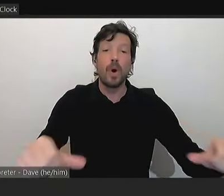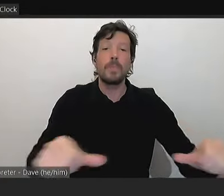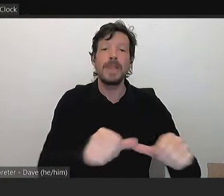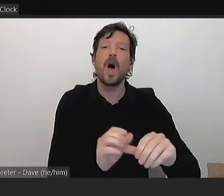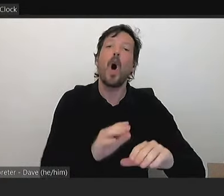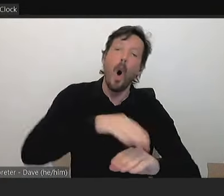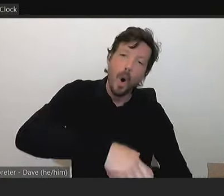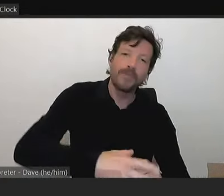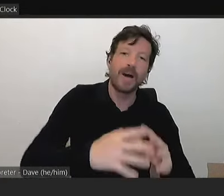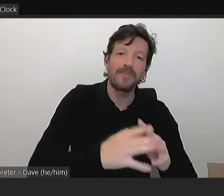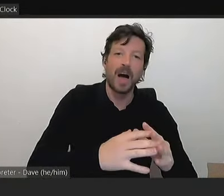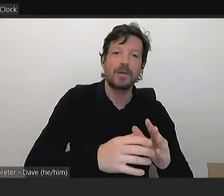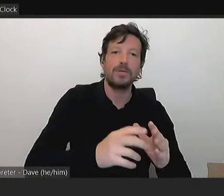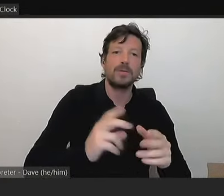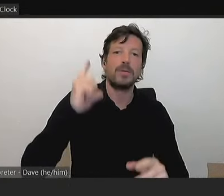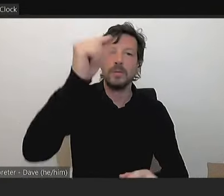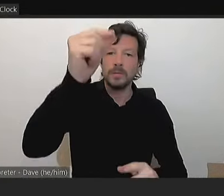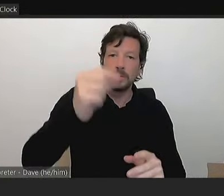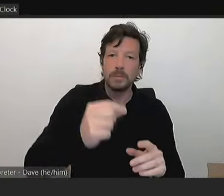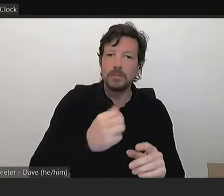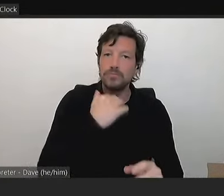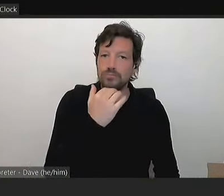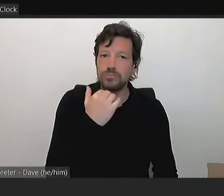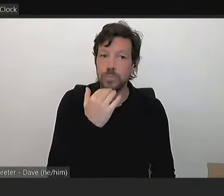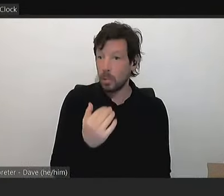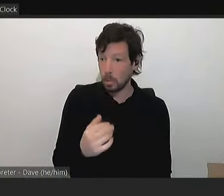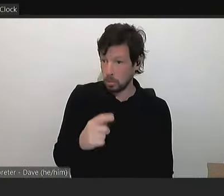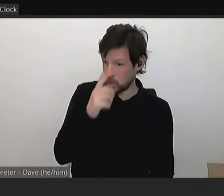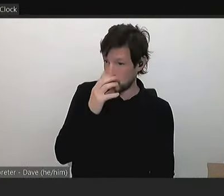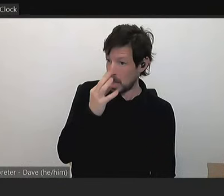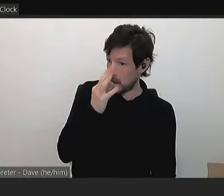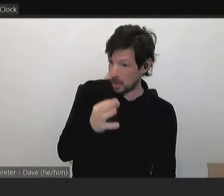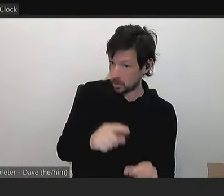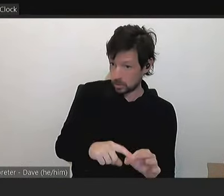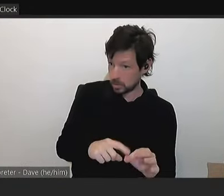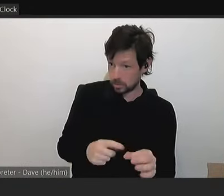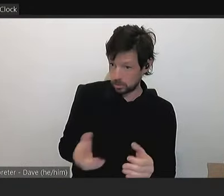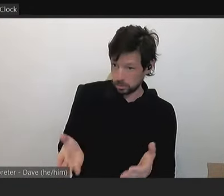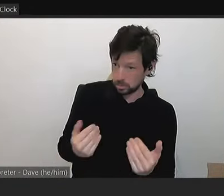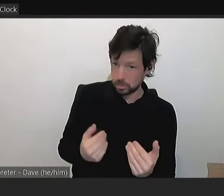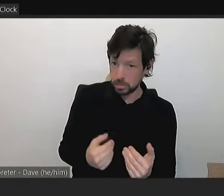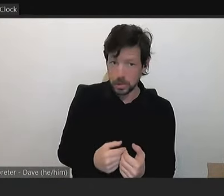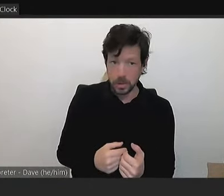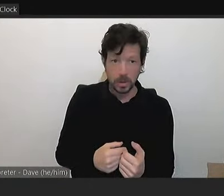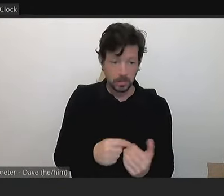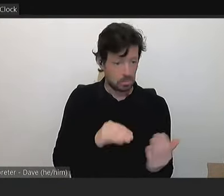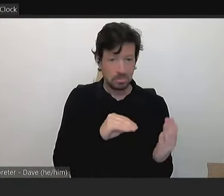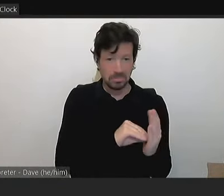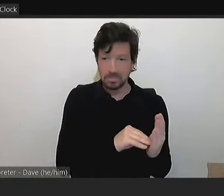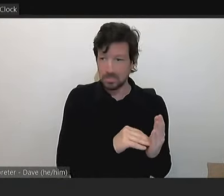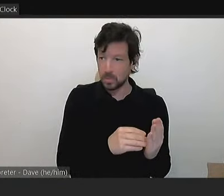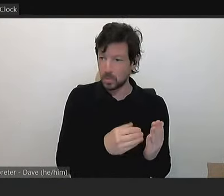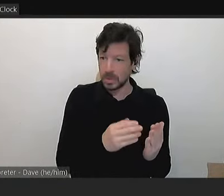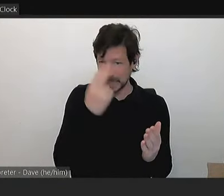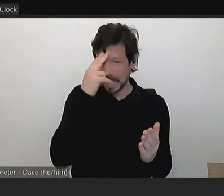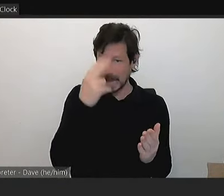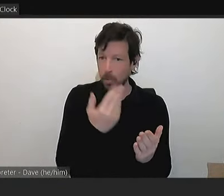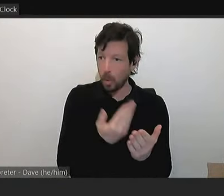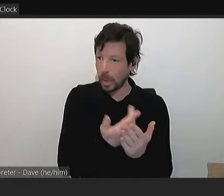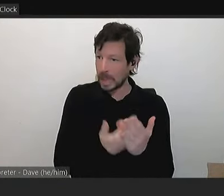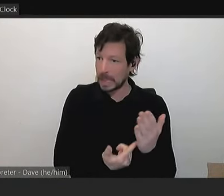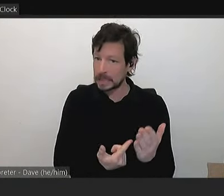can answer can ask your question. That's not a problem. I have you down here as your question. Right.